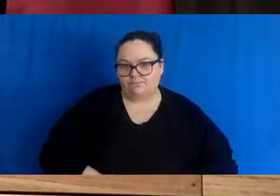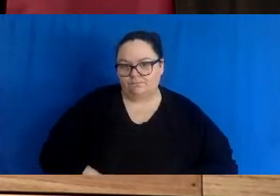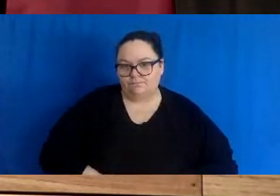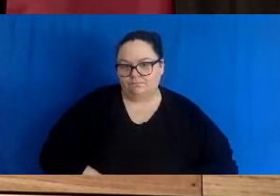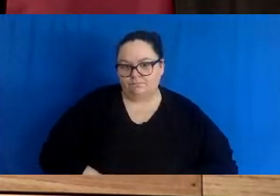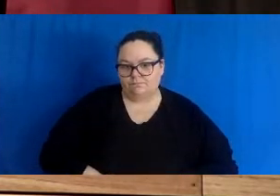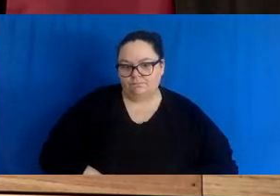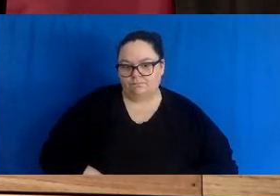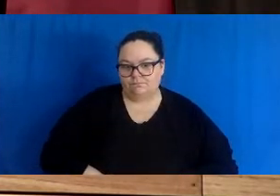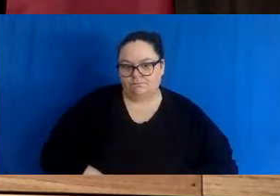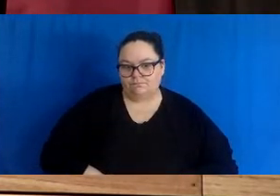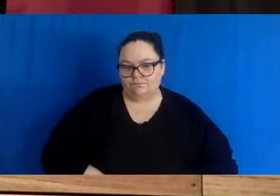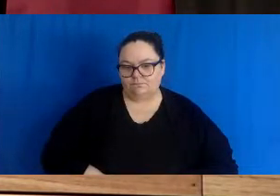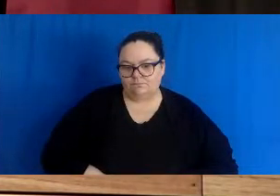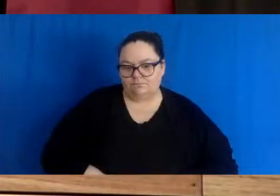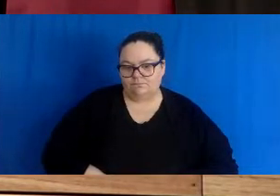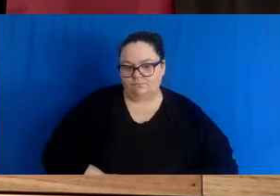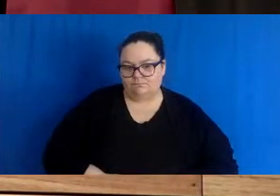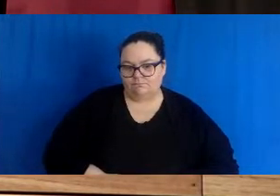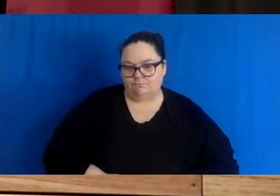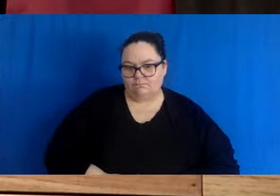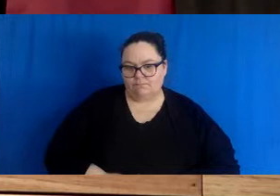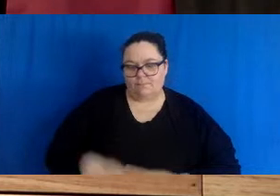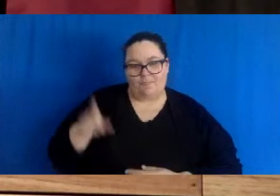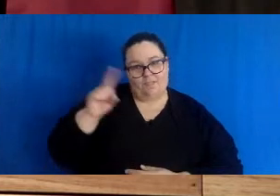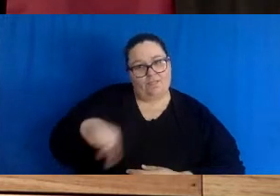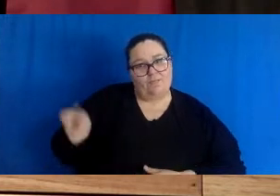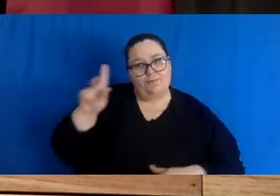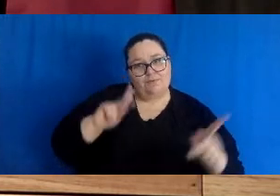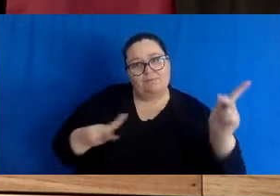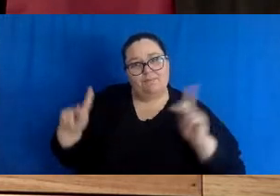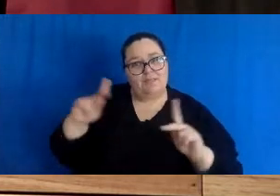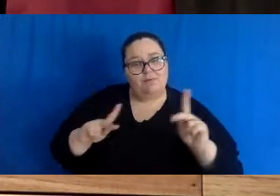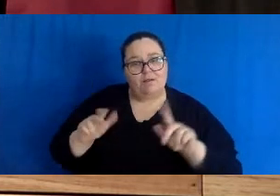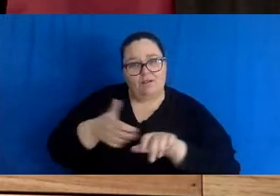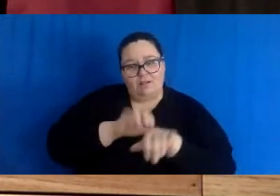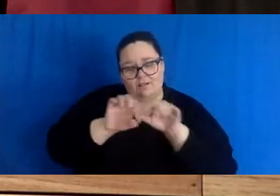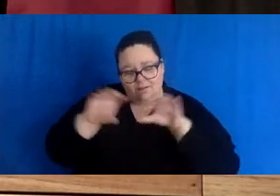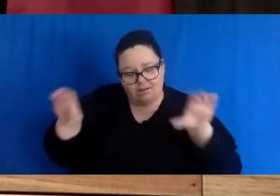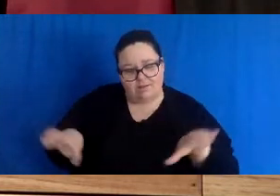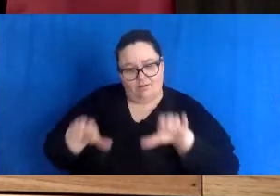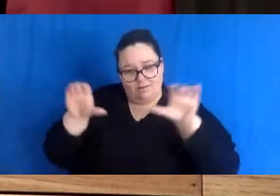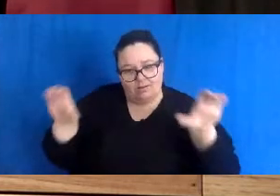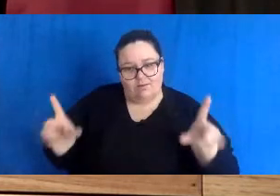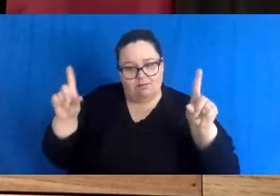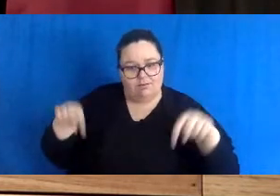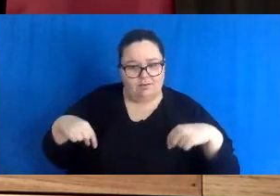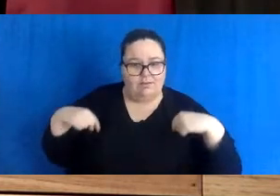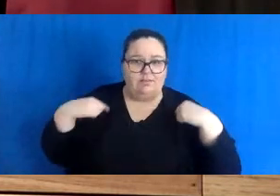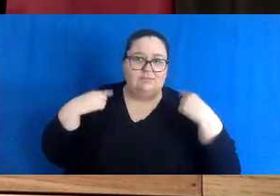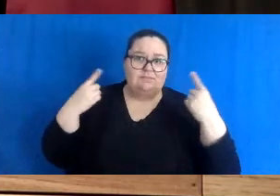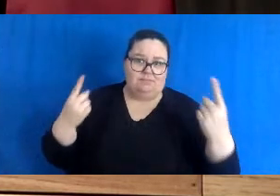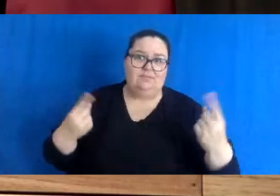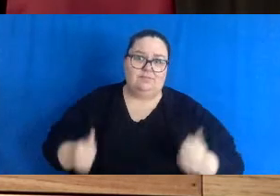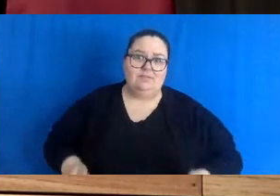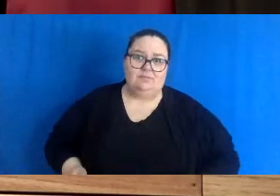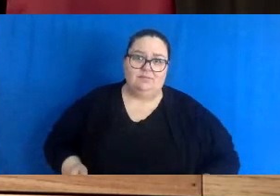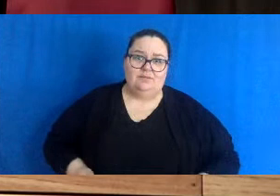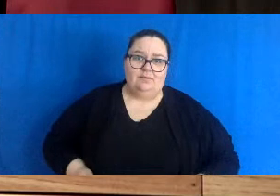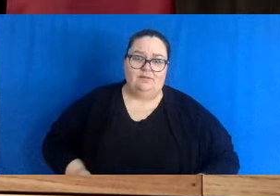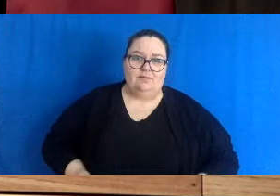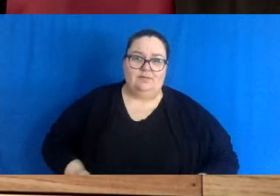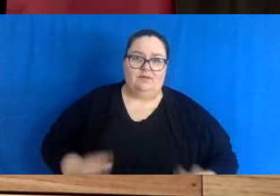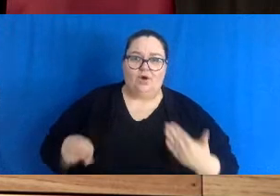forget some of them these people have gone through all four